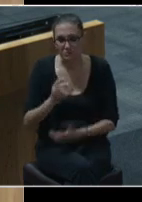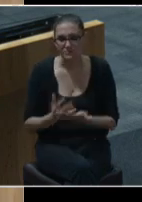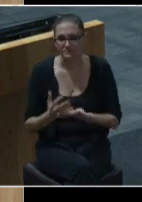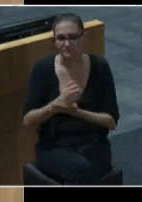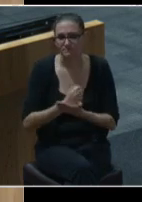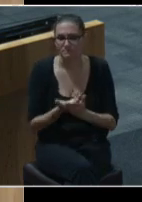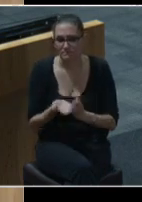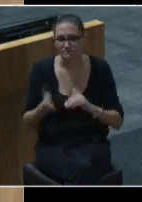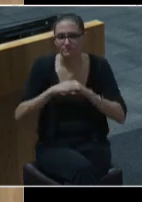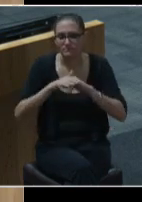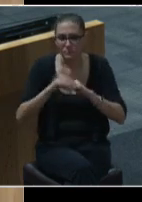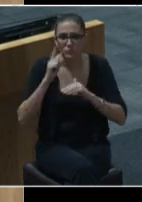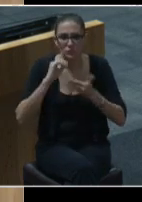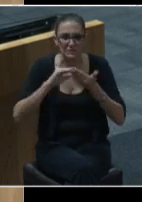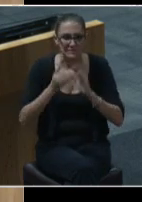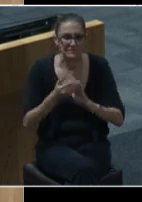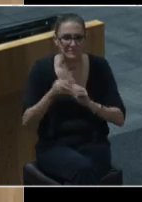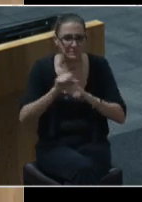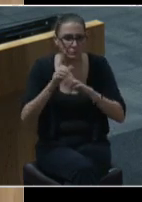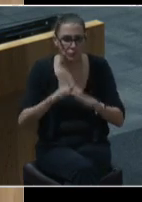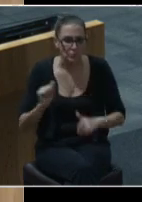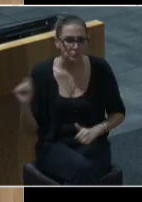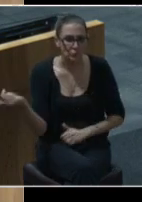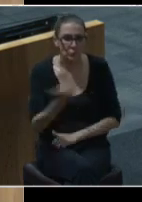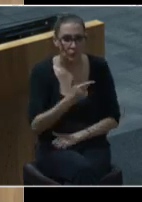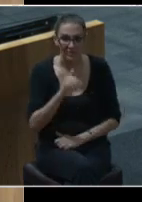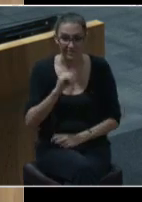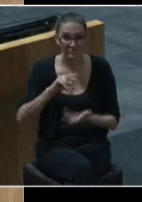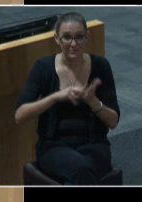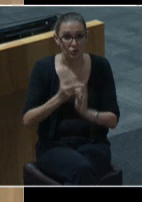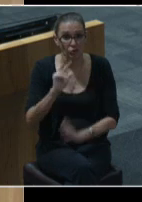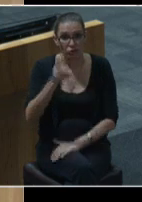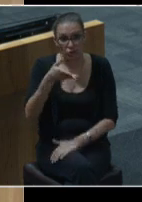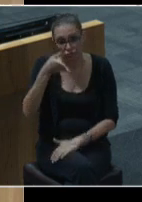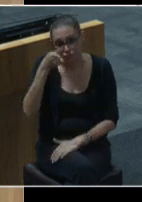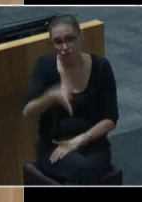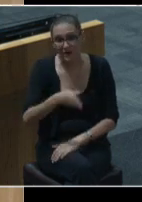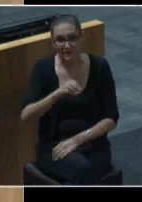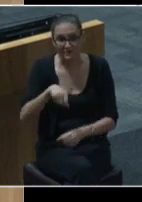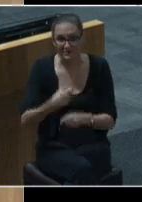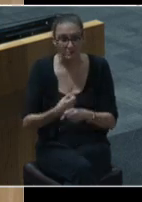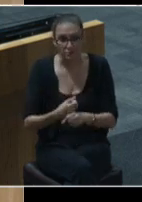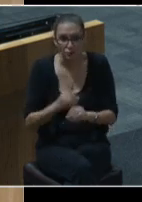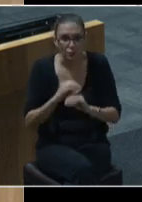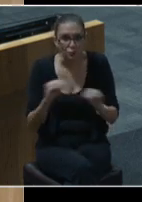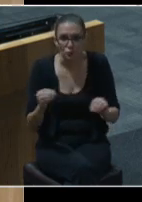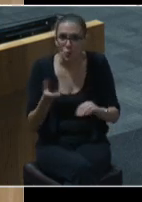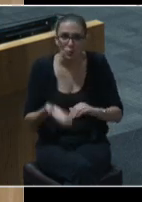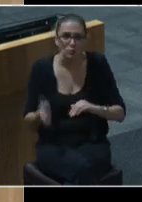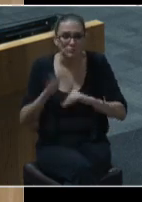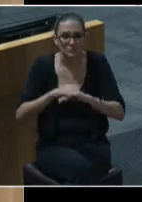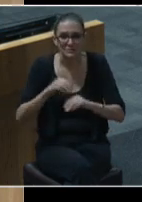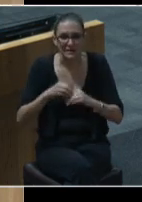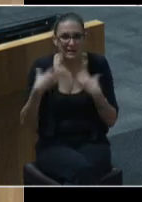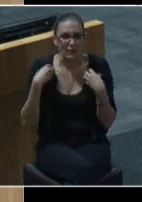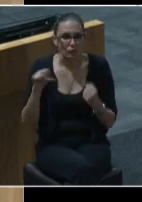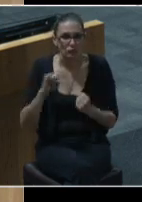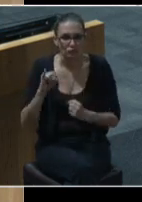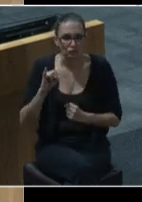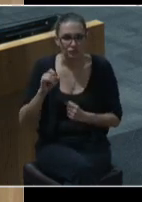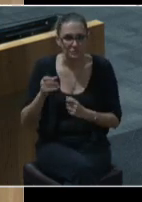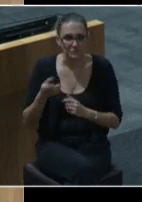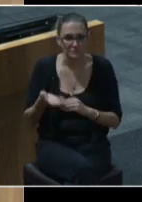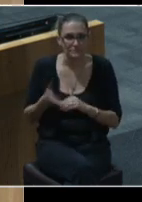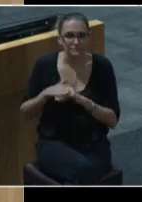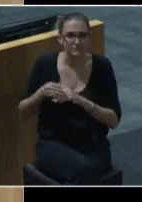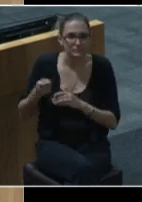employees and I'm proud to say a third straight year with no increase in the health insurance premium contribution by either the